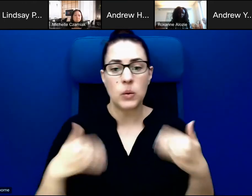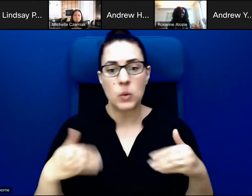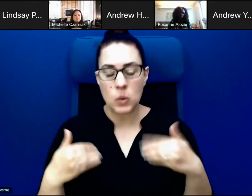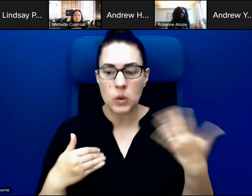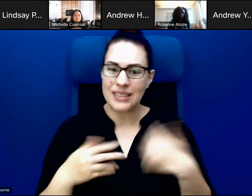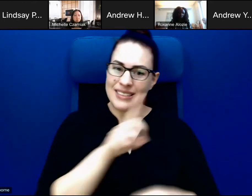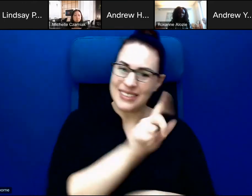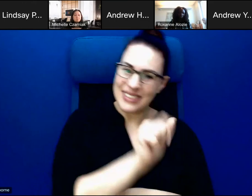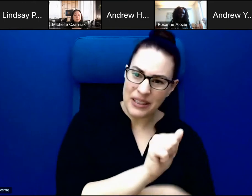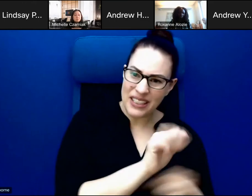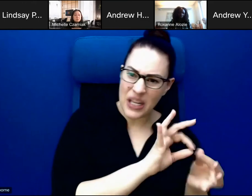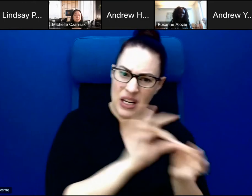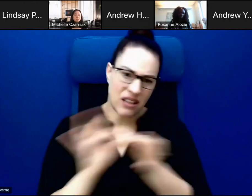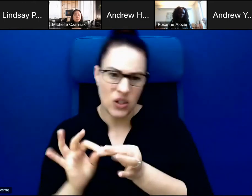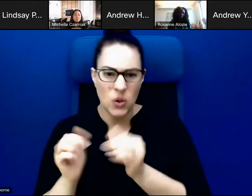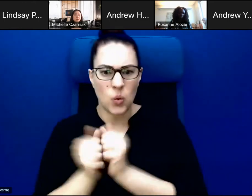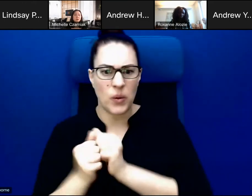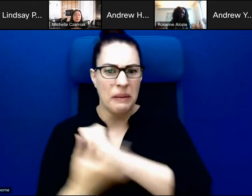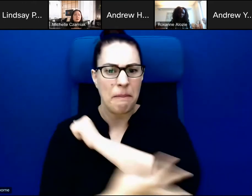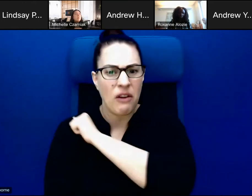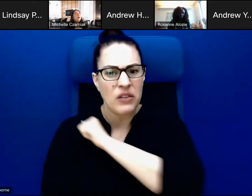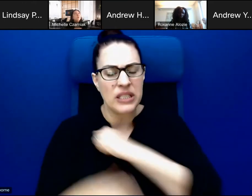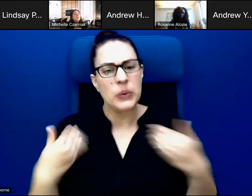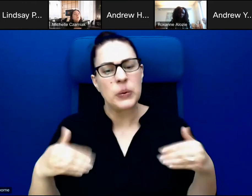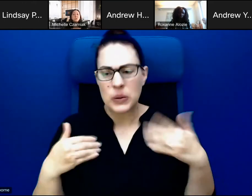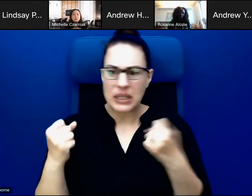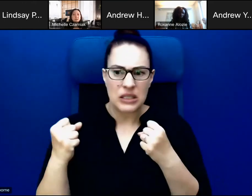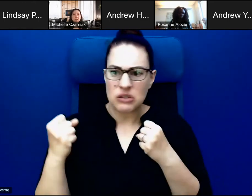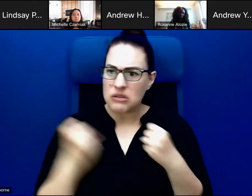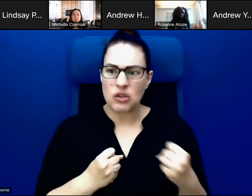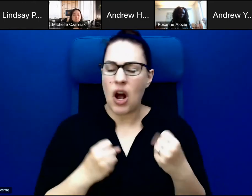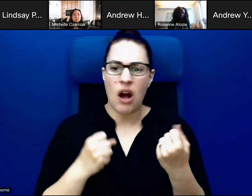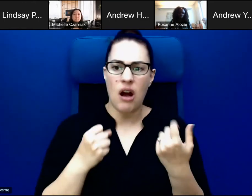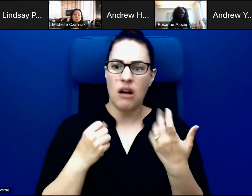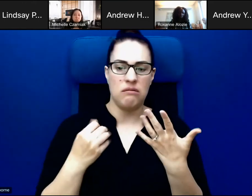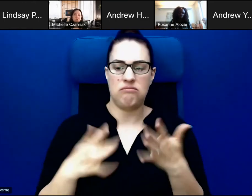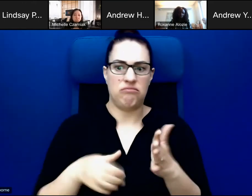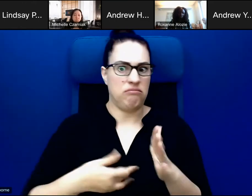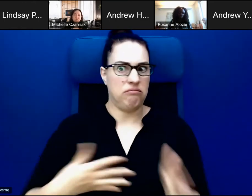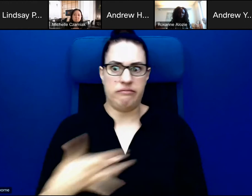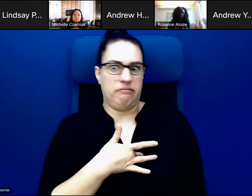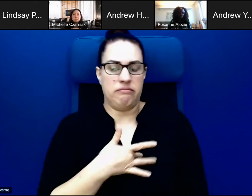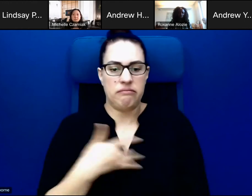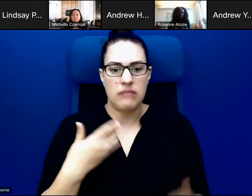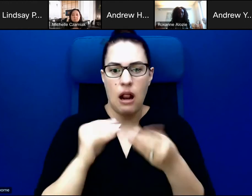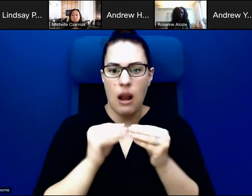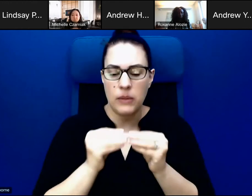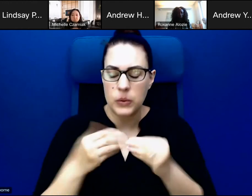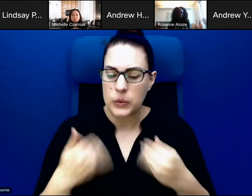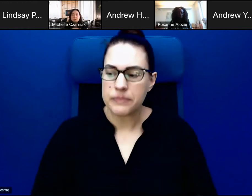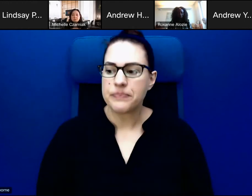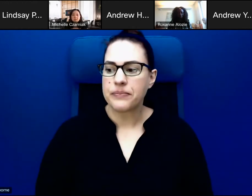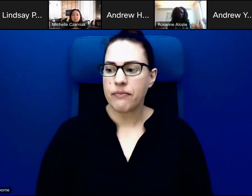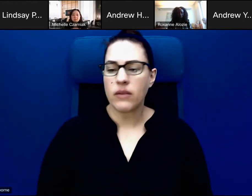So, those are very powerful numbers to hear. I do want to share that, you know, the administration has responded to disability